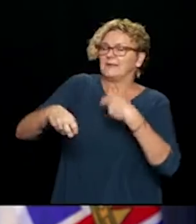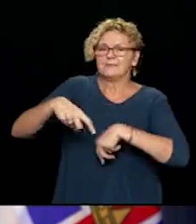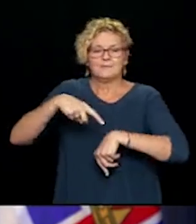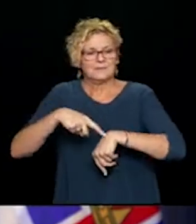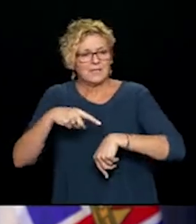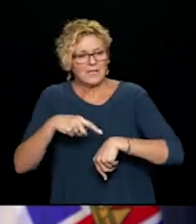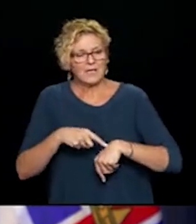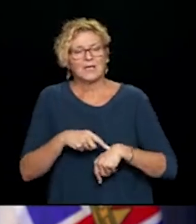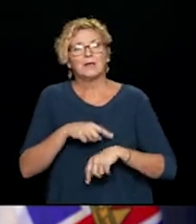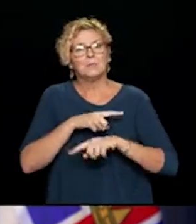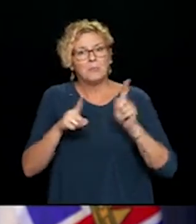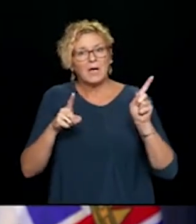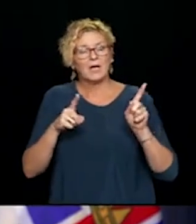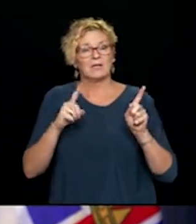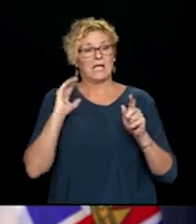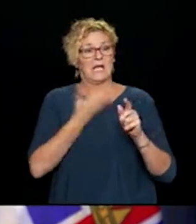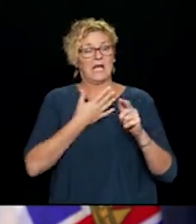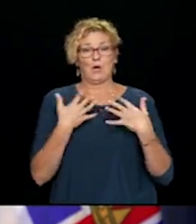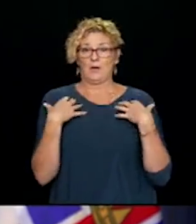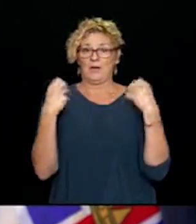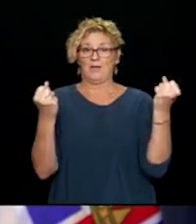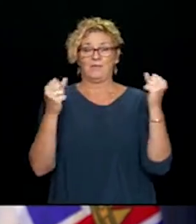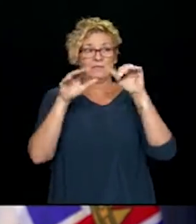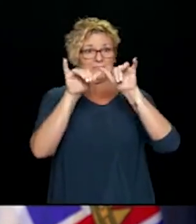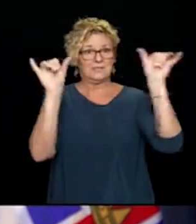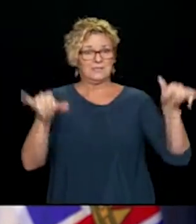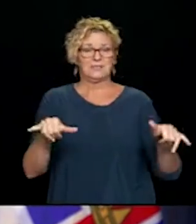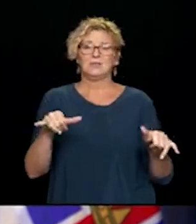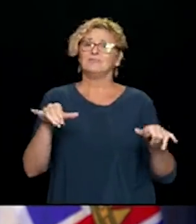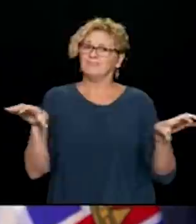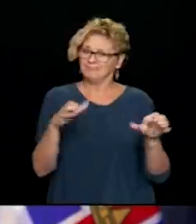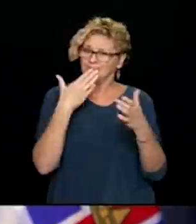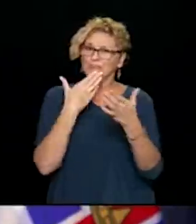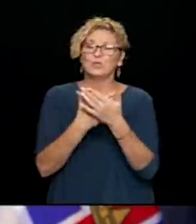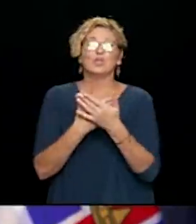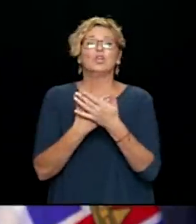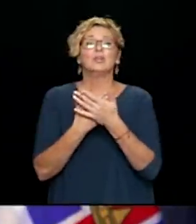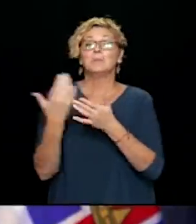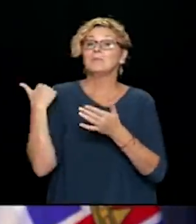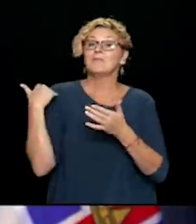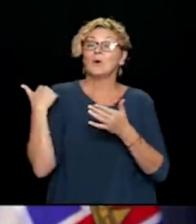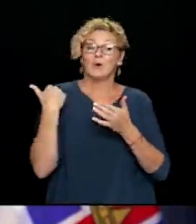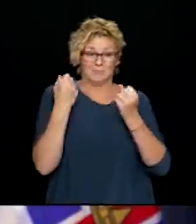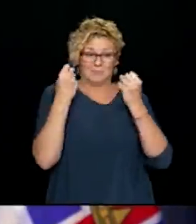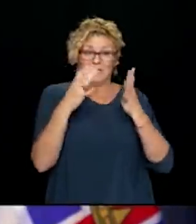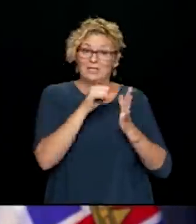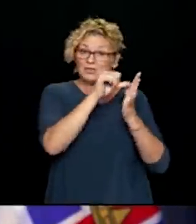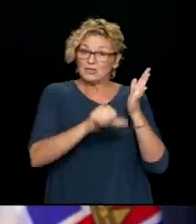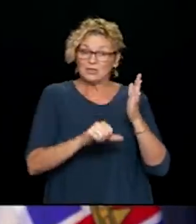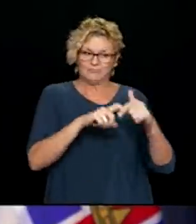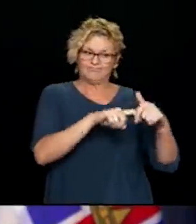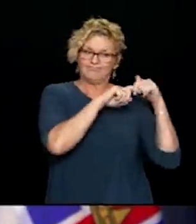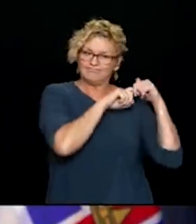January, have truly been extraordinary. they have had positive consequences. have made surgical renewal possible. made visitations, again, for